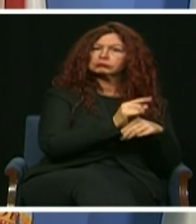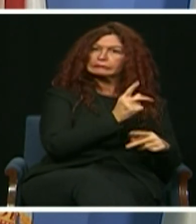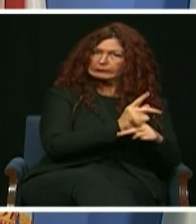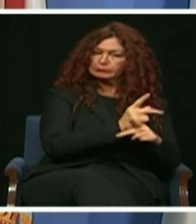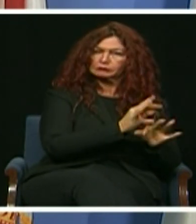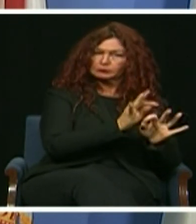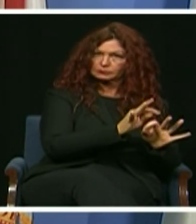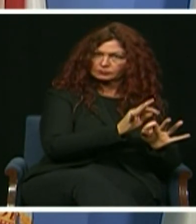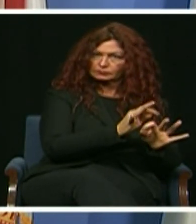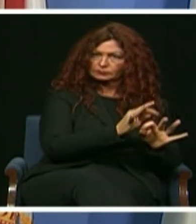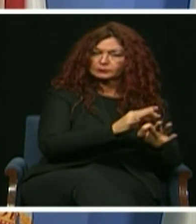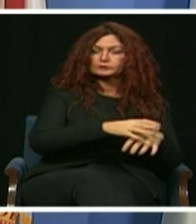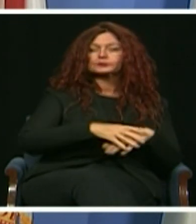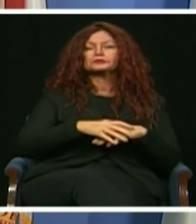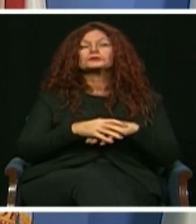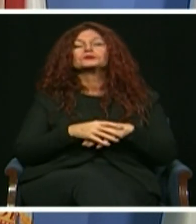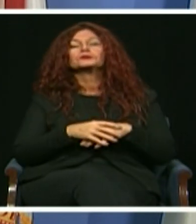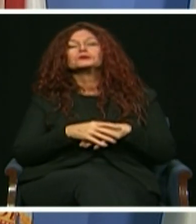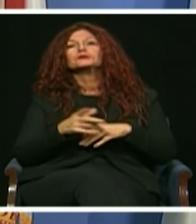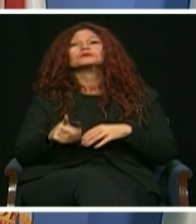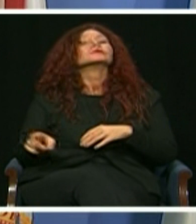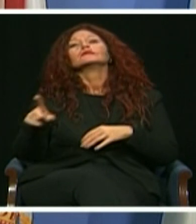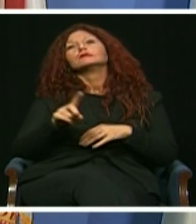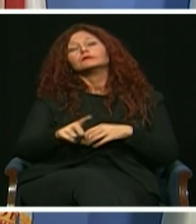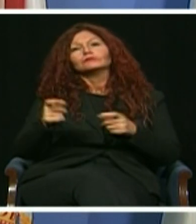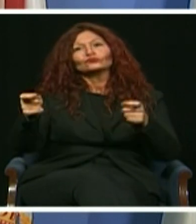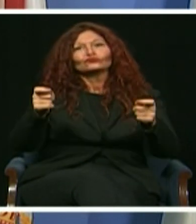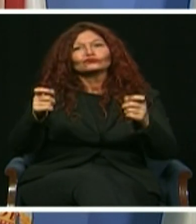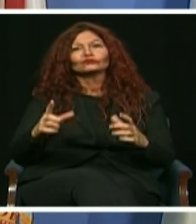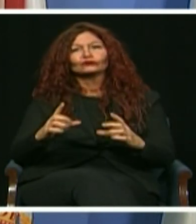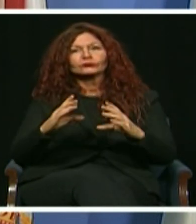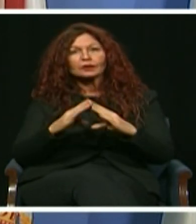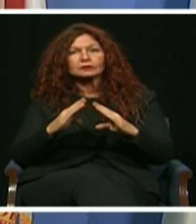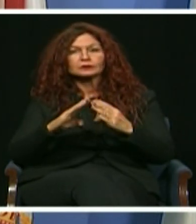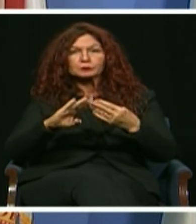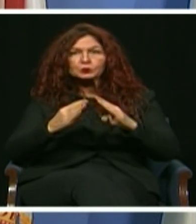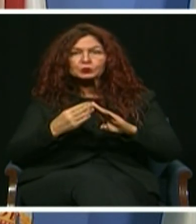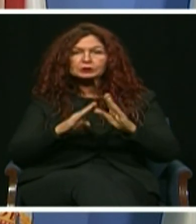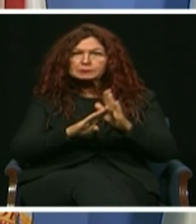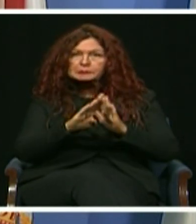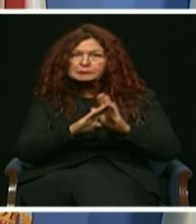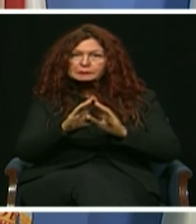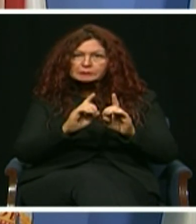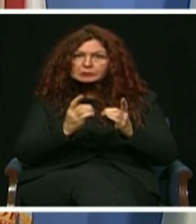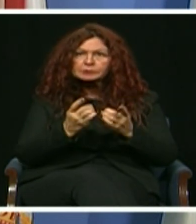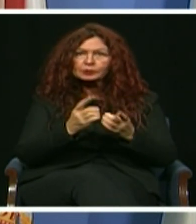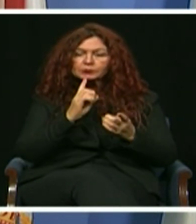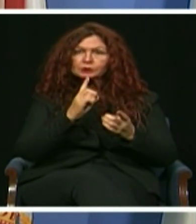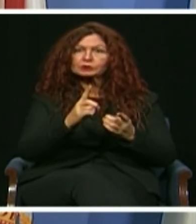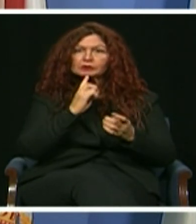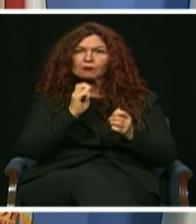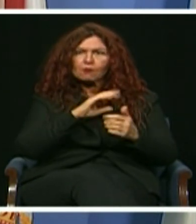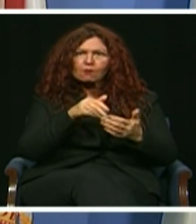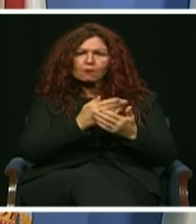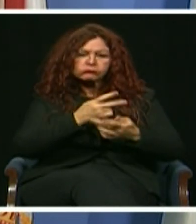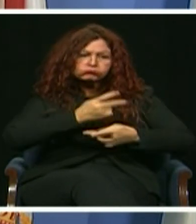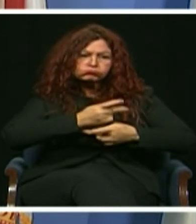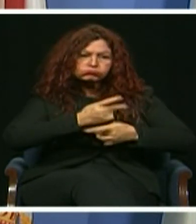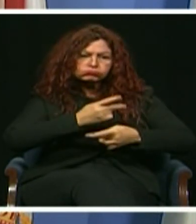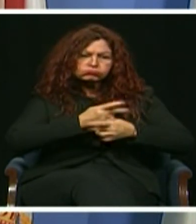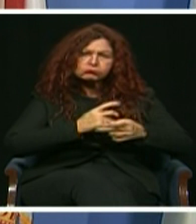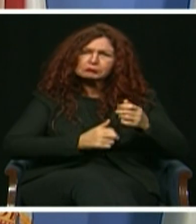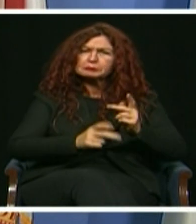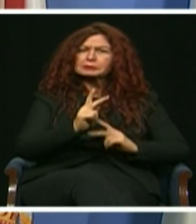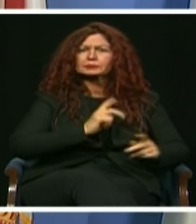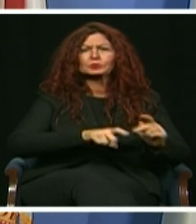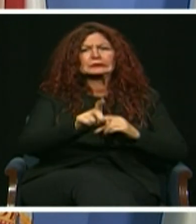Public Housing and Community Development Department not only continued to house and care for so many of the most vulnerable over the last year, but they